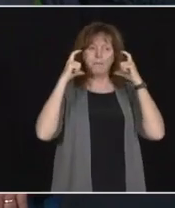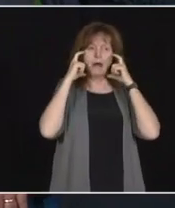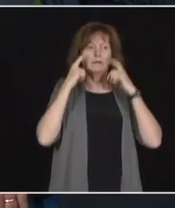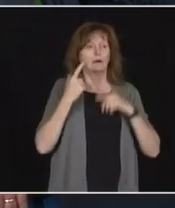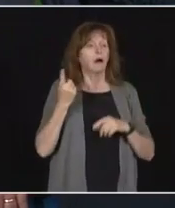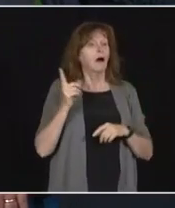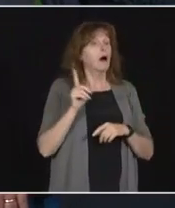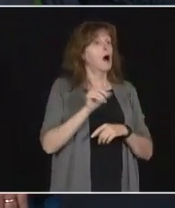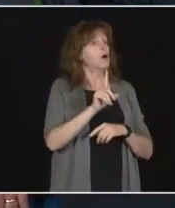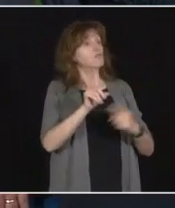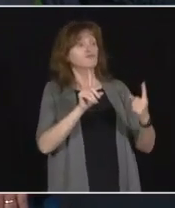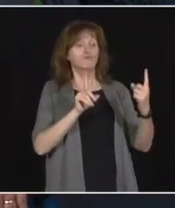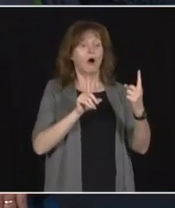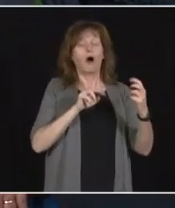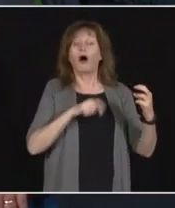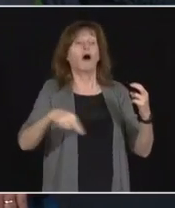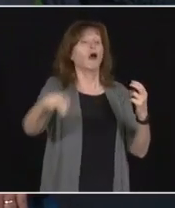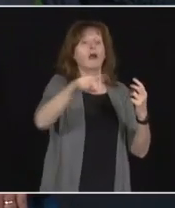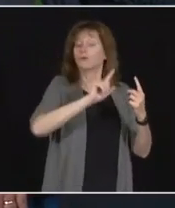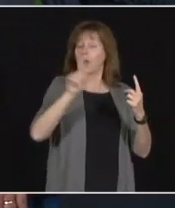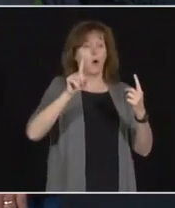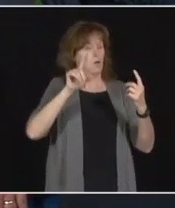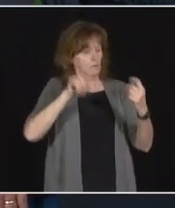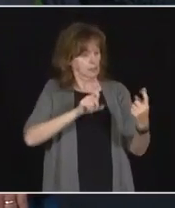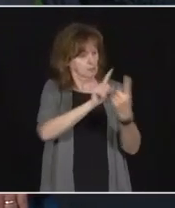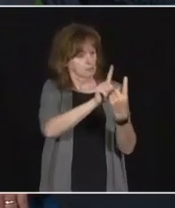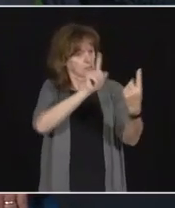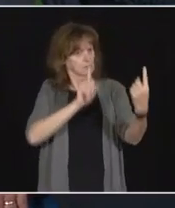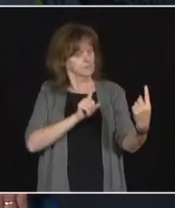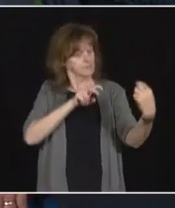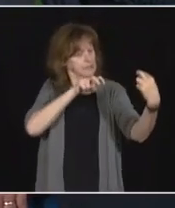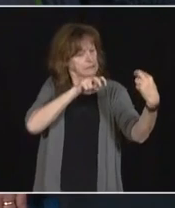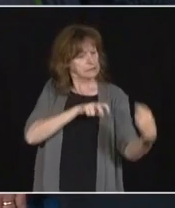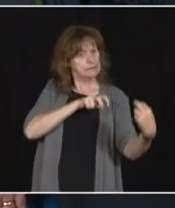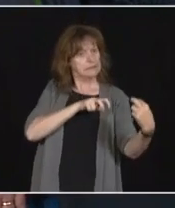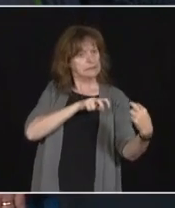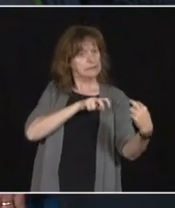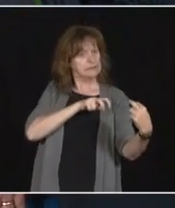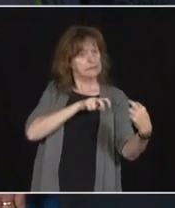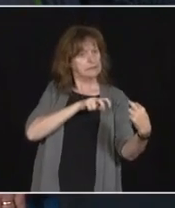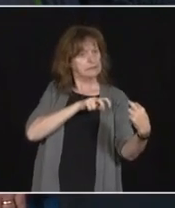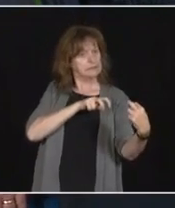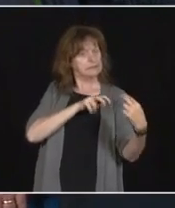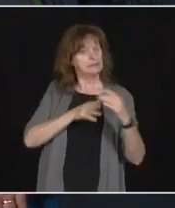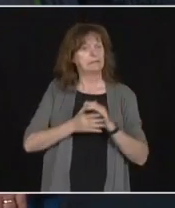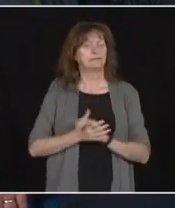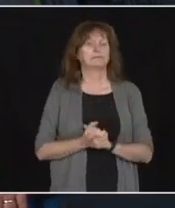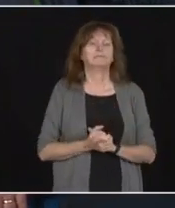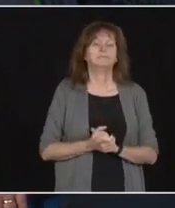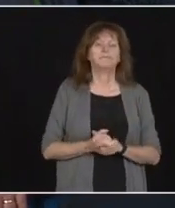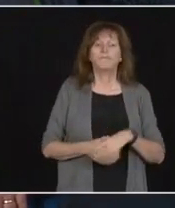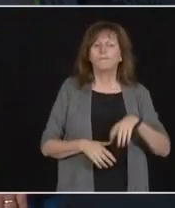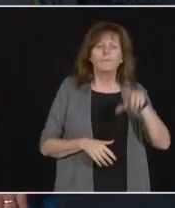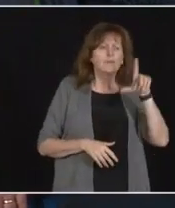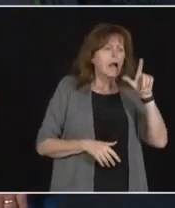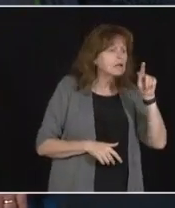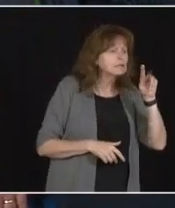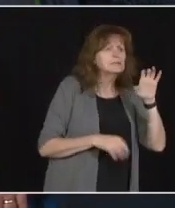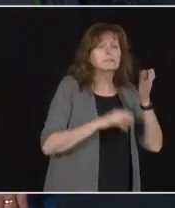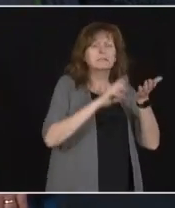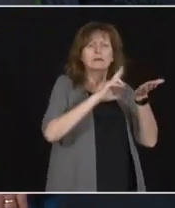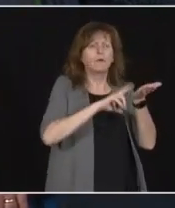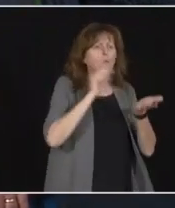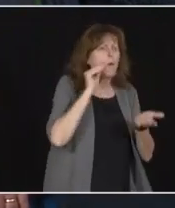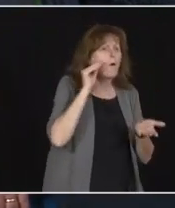And maintain physical distance. Long-term care homes and retirement homes must not be in outbreak.